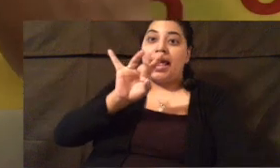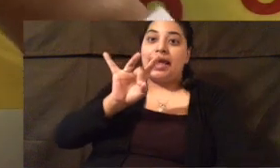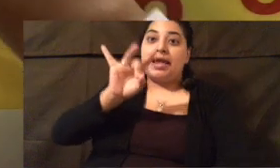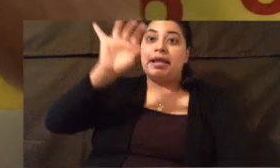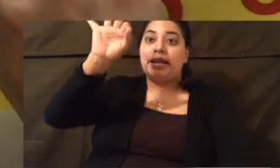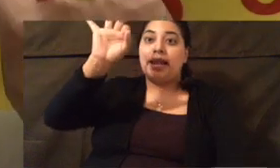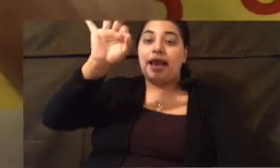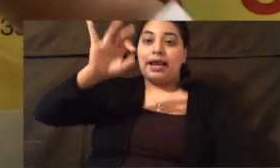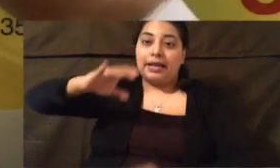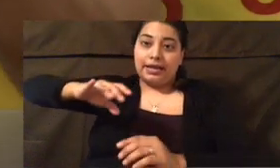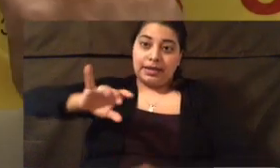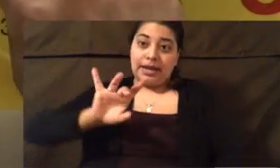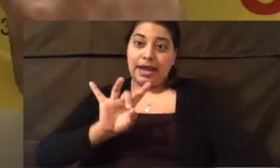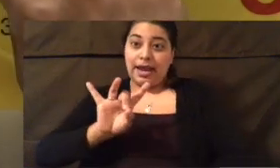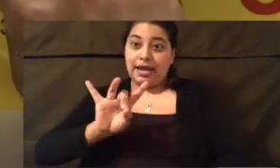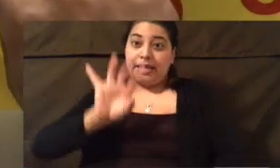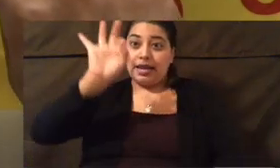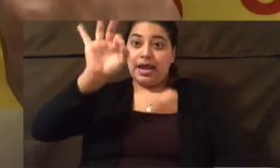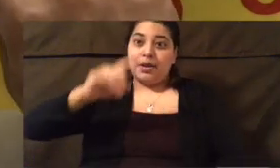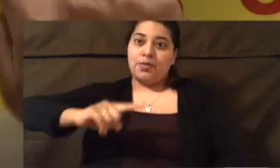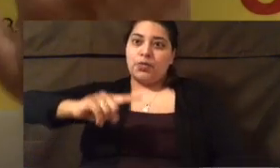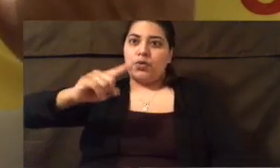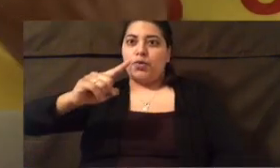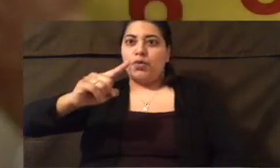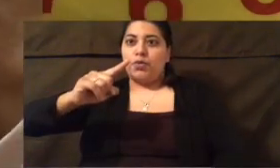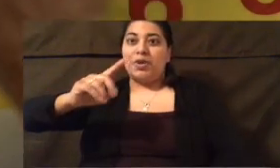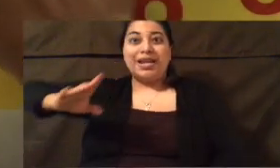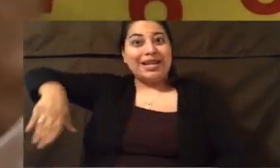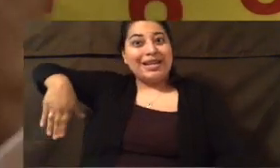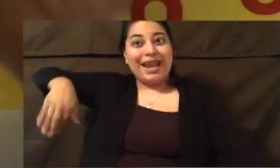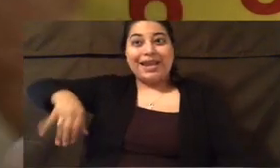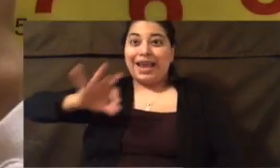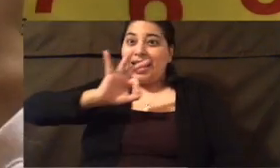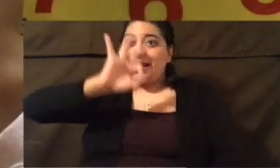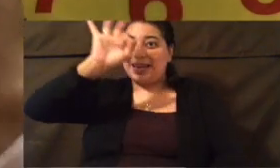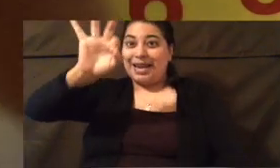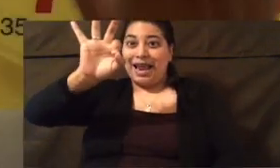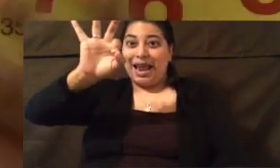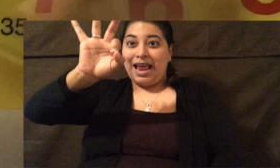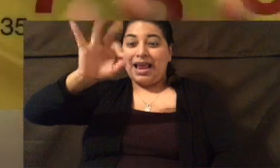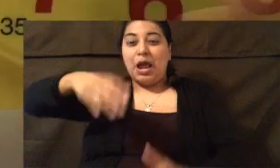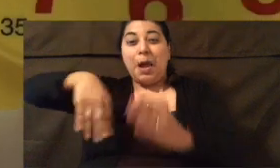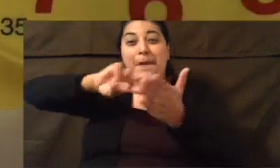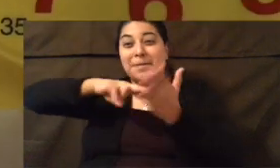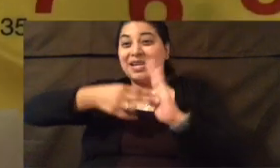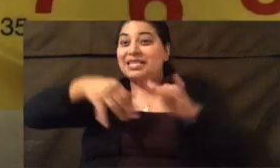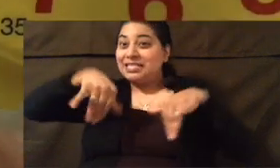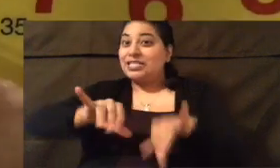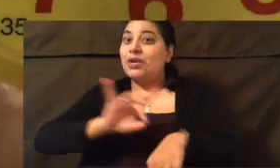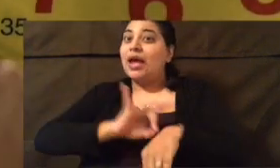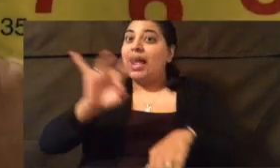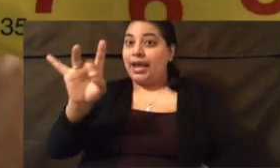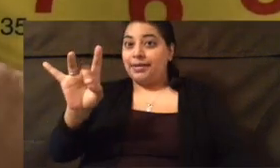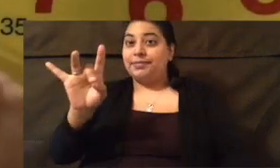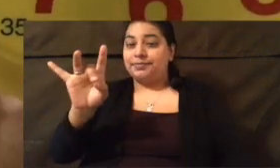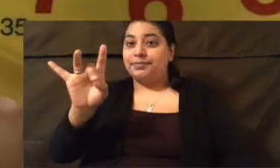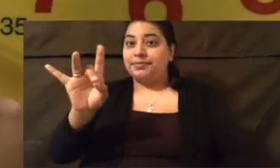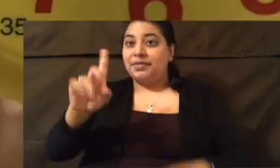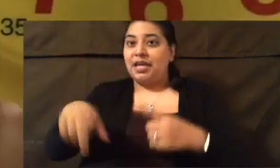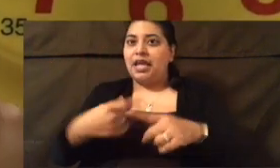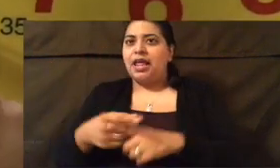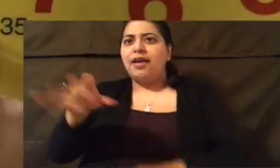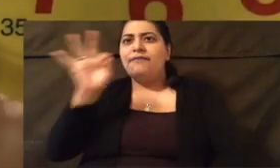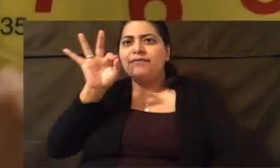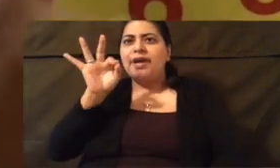It's between 8 and 9. It is not yet to 9, so that means that it's not 9. It's going to be 8 o